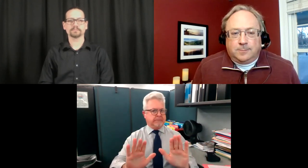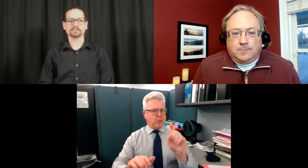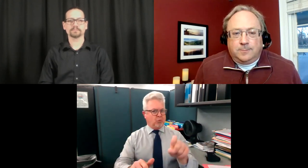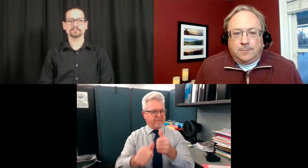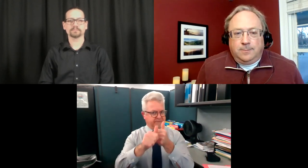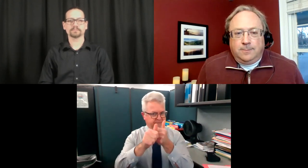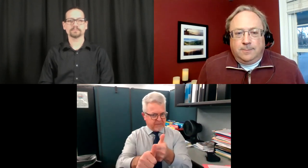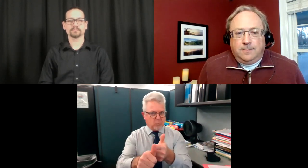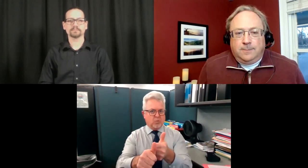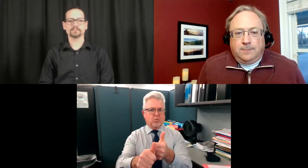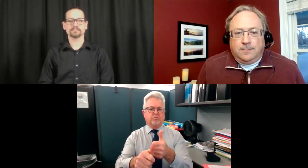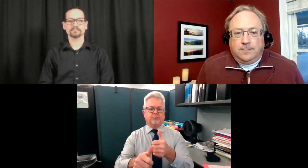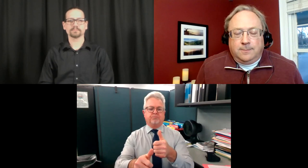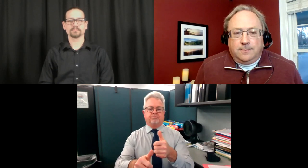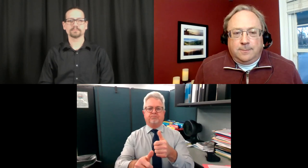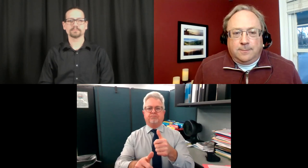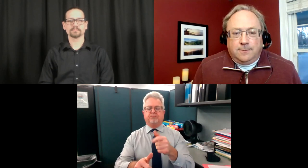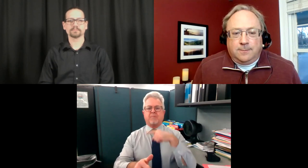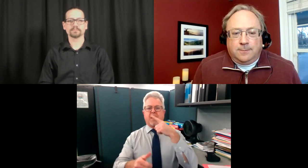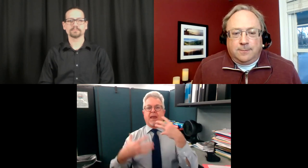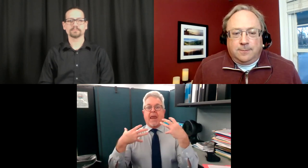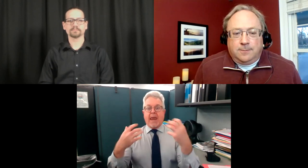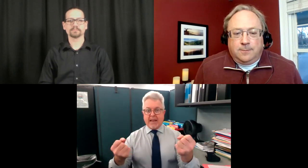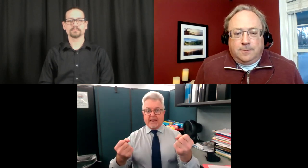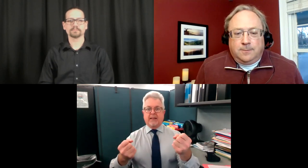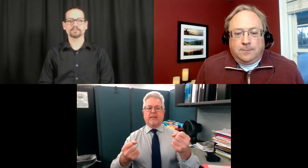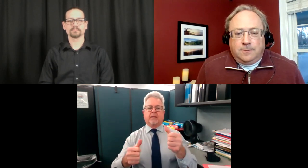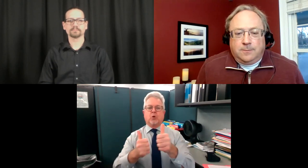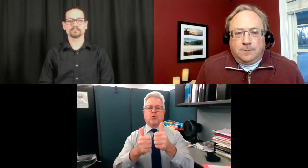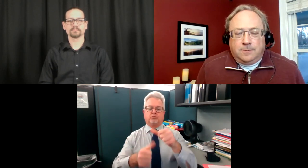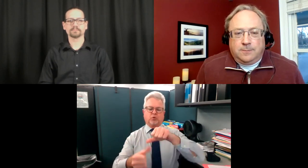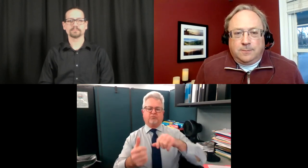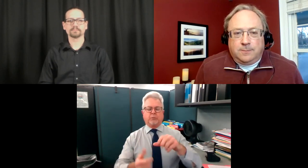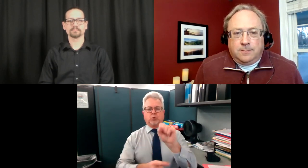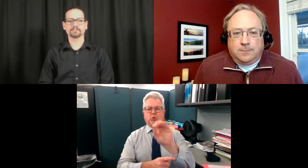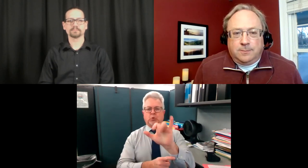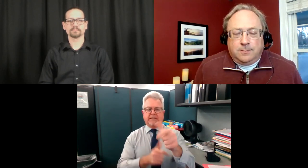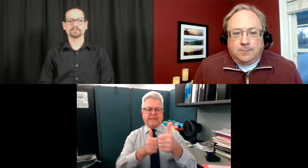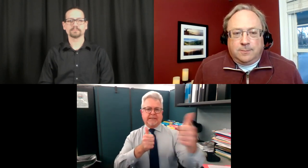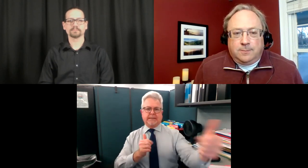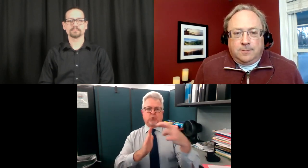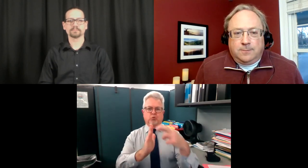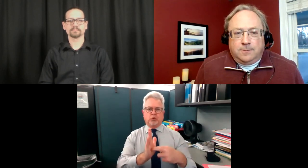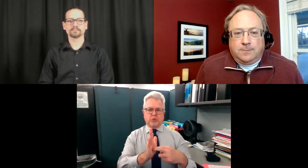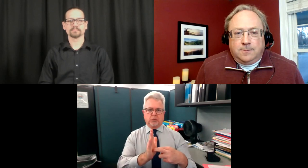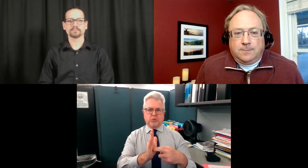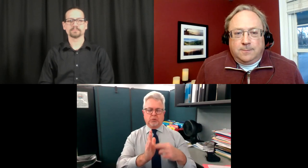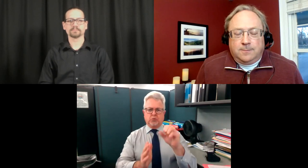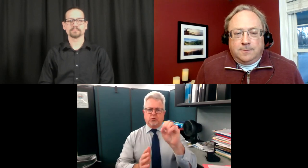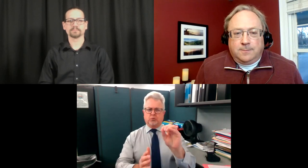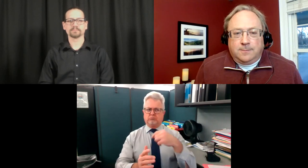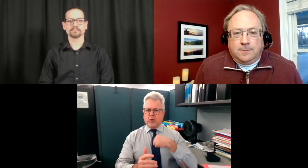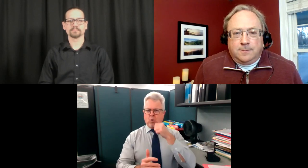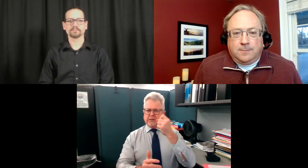public health are saying, no, you still need to follow the guidelines, the public health guidelines for social